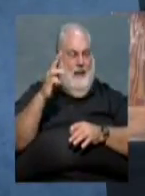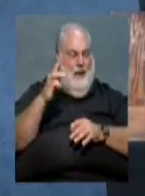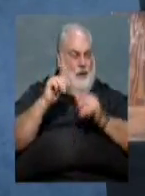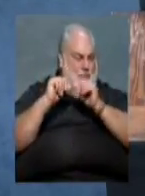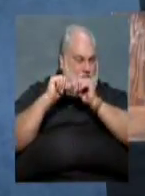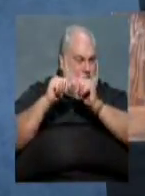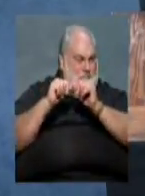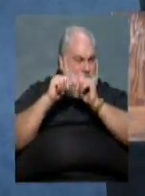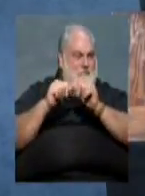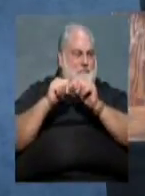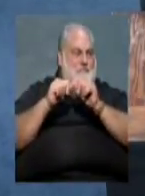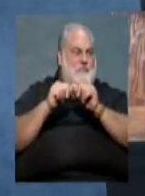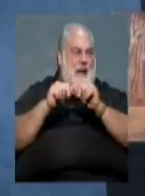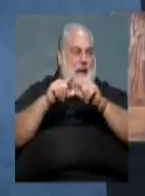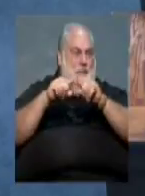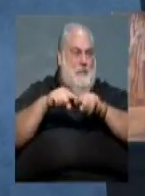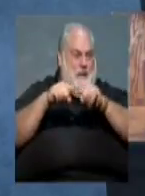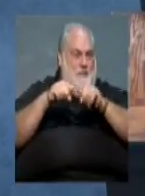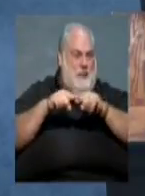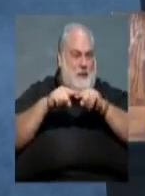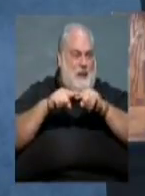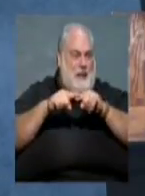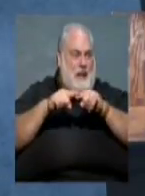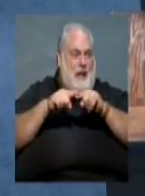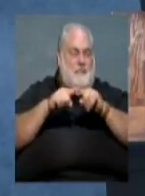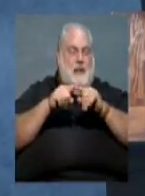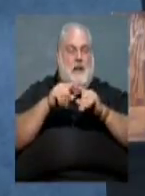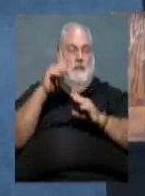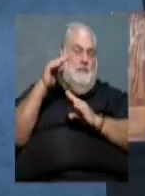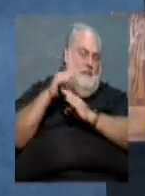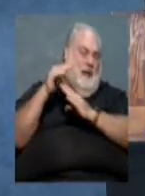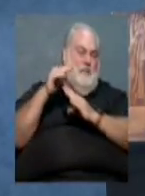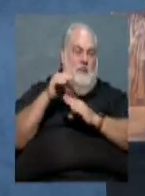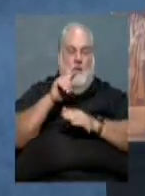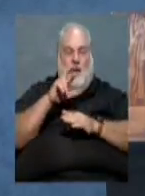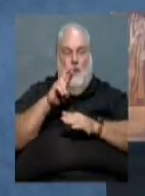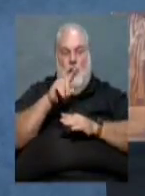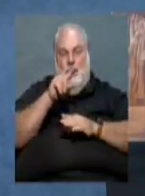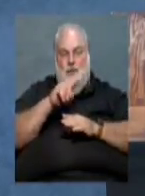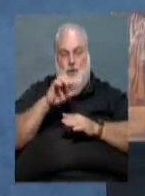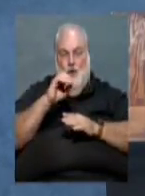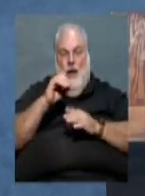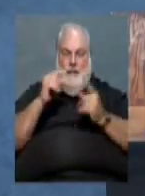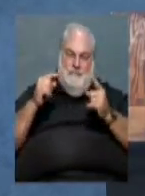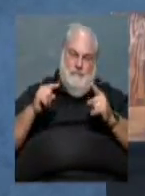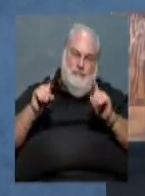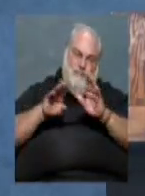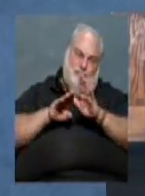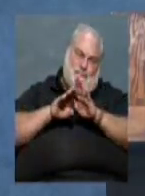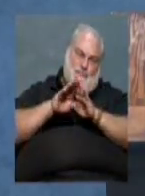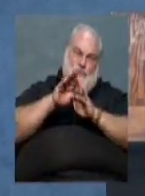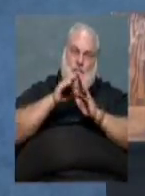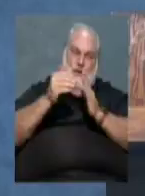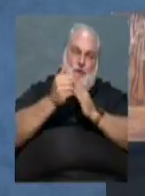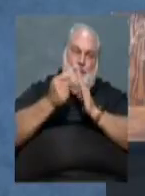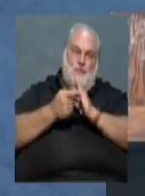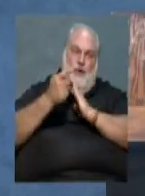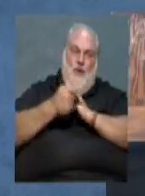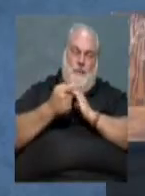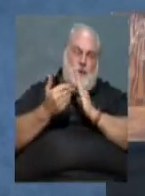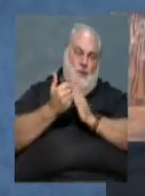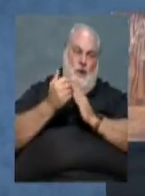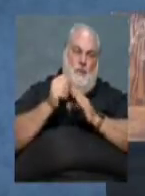determination, and dependability have been key as the Little Rock Zoo has achieved great success and embarked on new programs and projects.